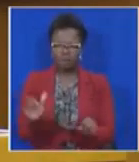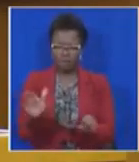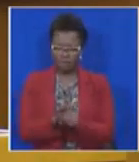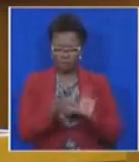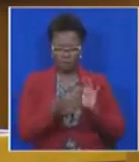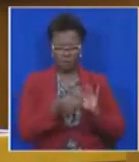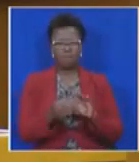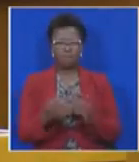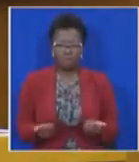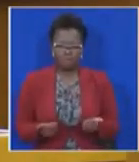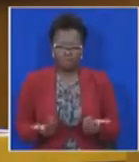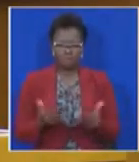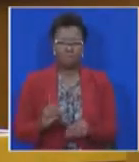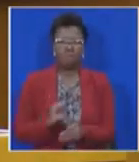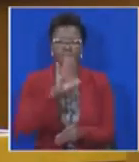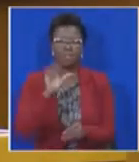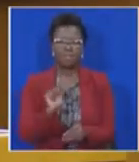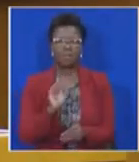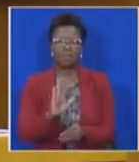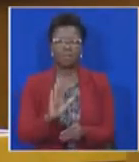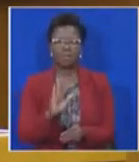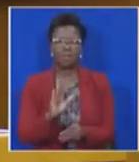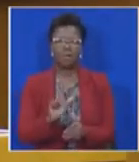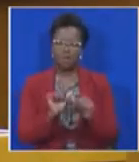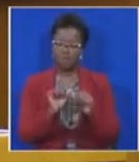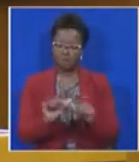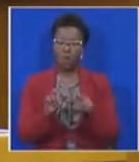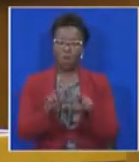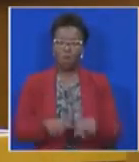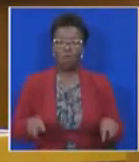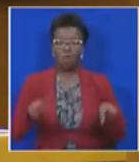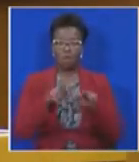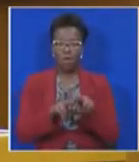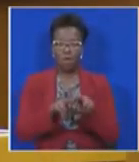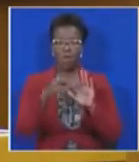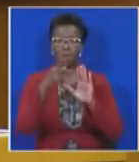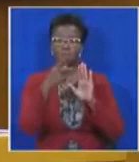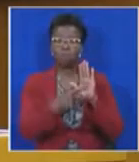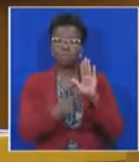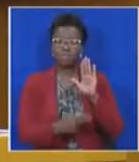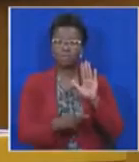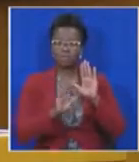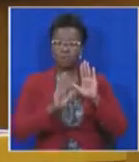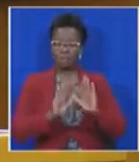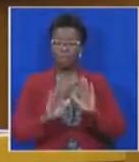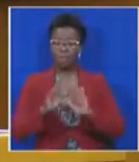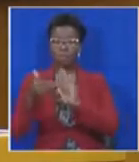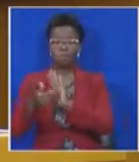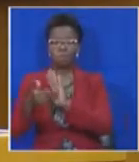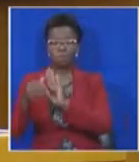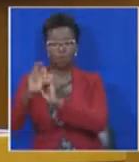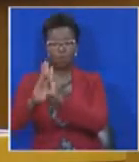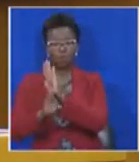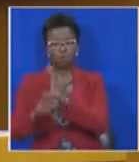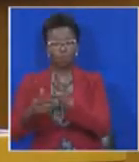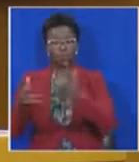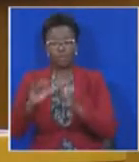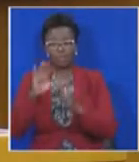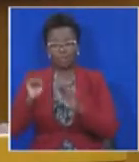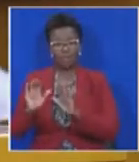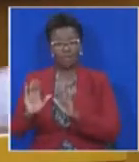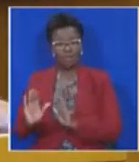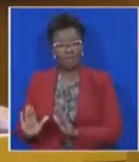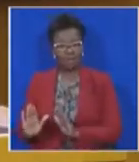serving our country in keeping with the values and the principles that underpin the supreme law of our land,